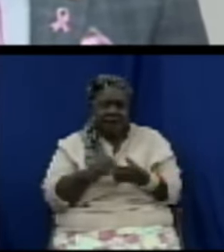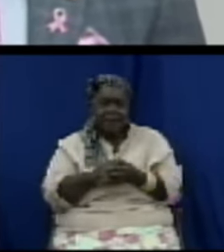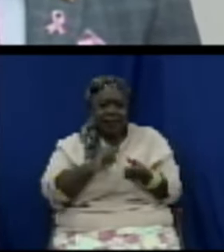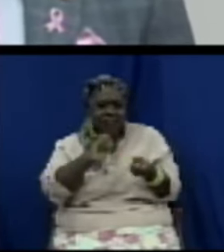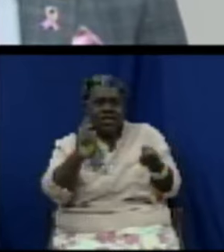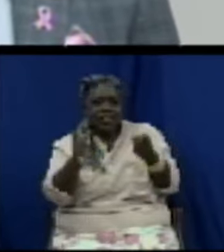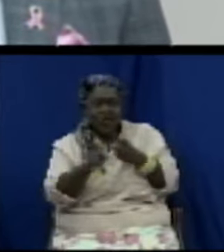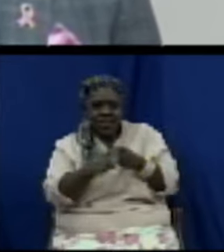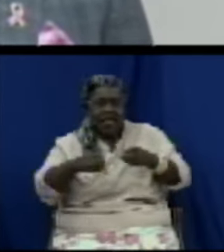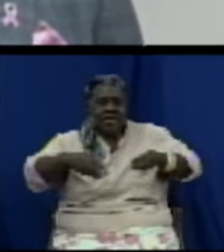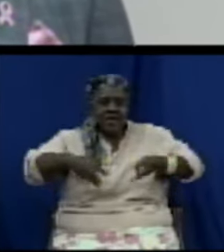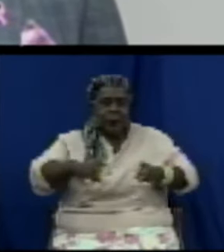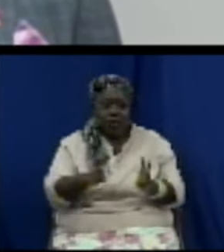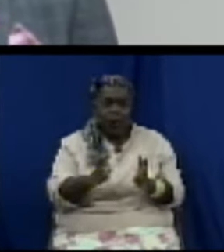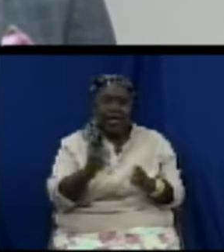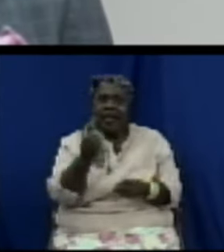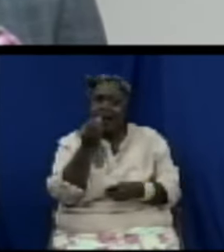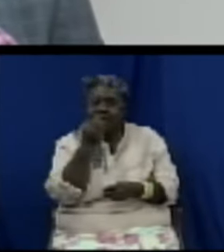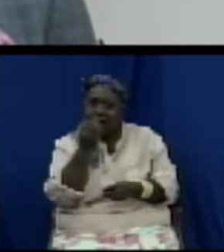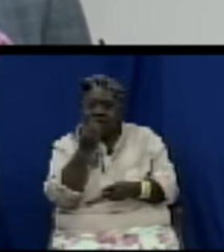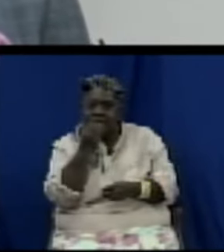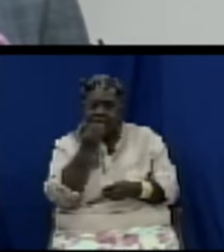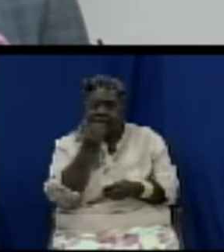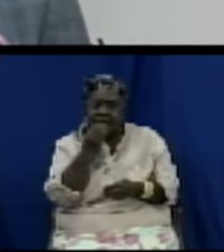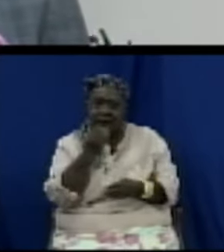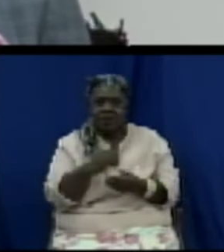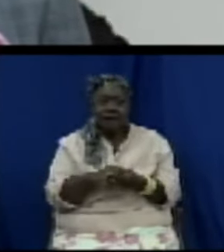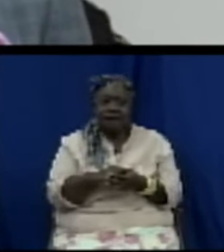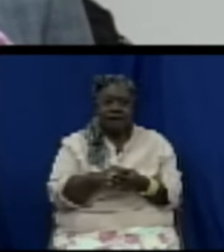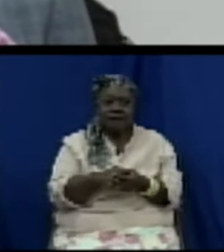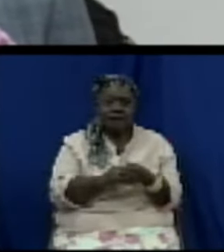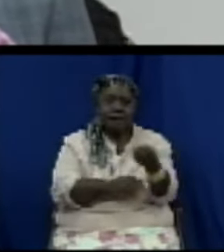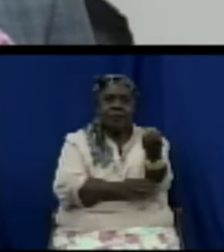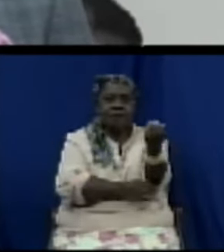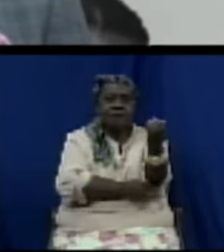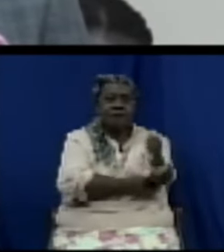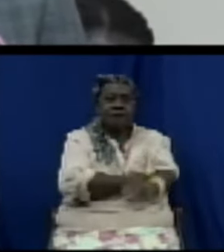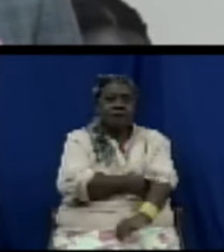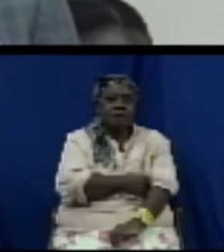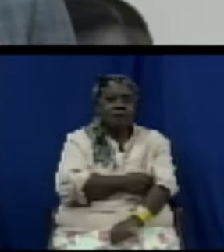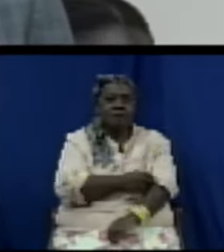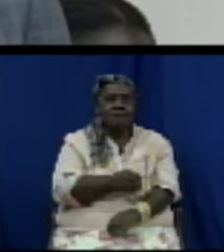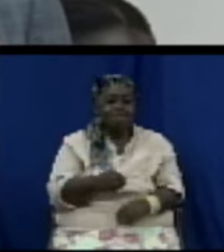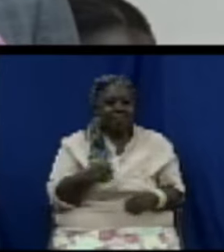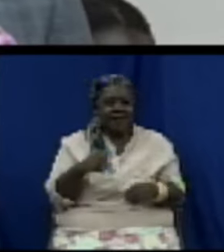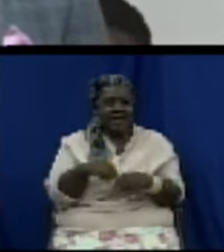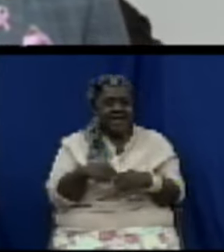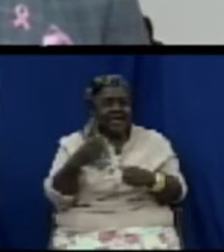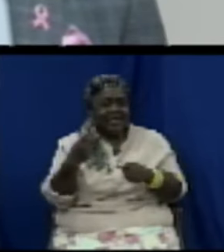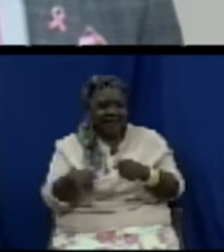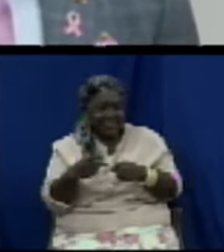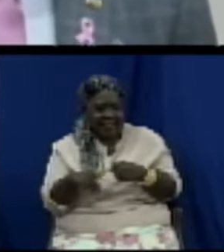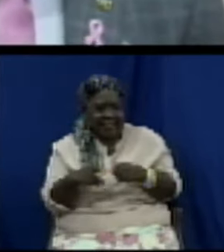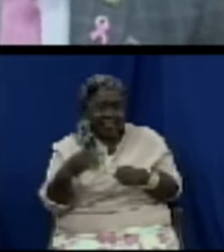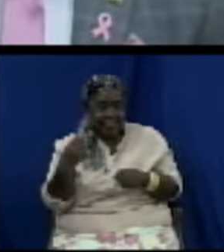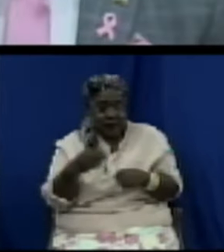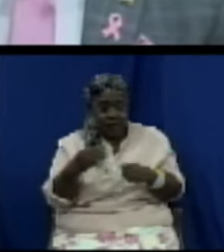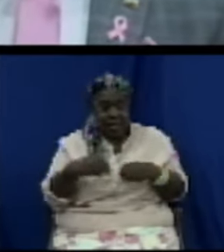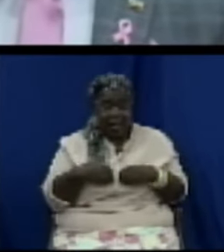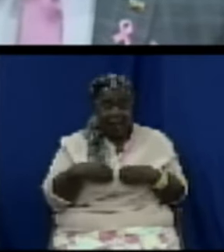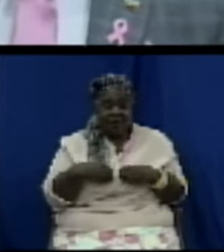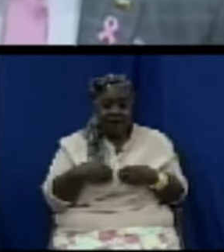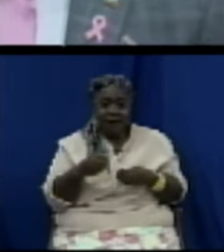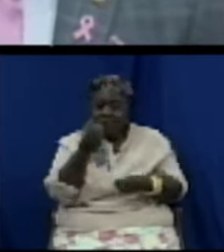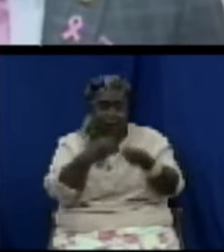two fried chicken, have one steamed chicken. It's enough food. It's just that in St. Kitts and Nevis, food is abundant and we overeat.